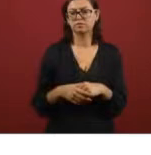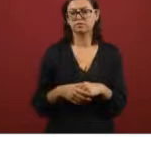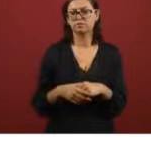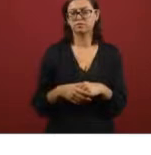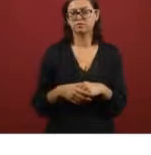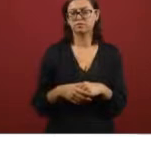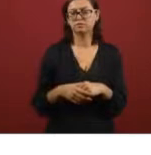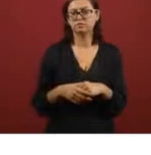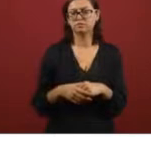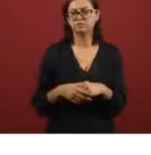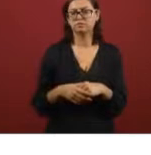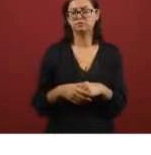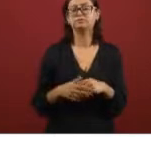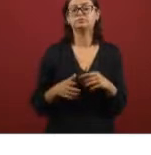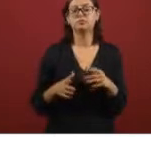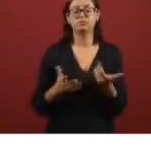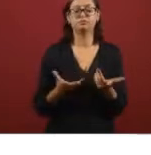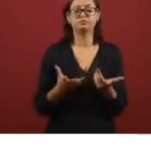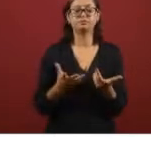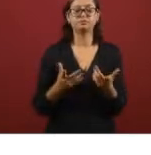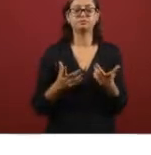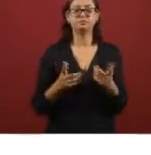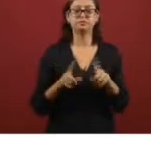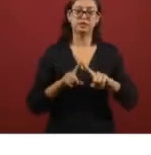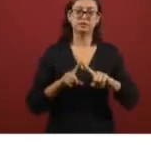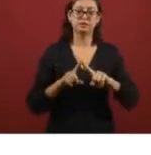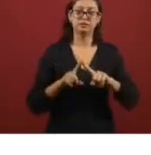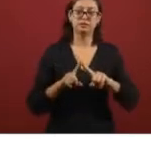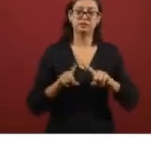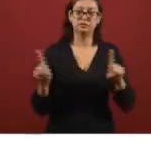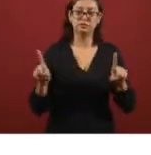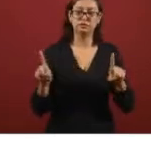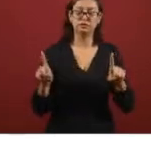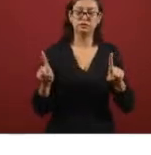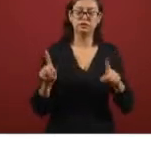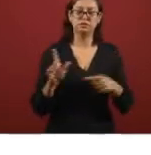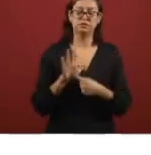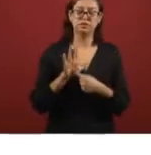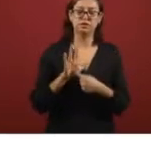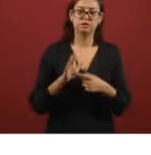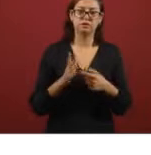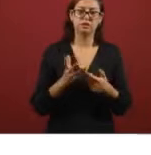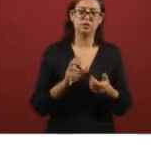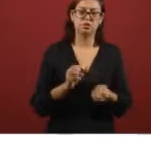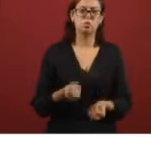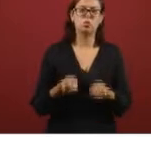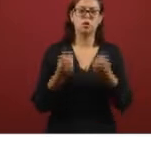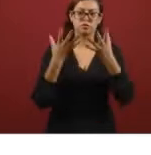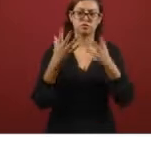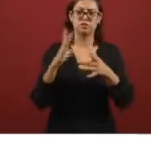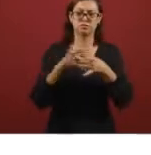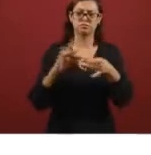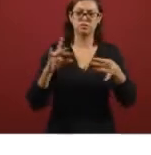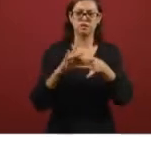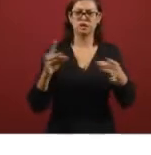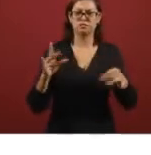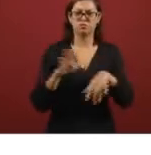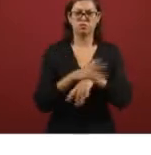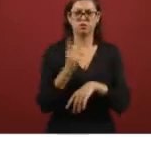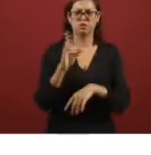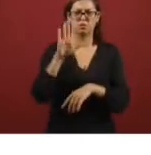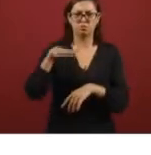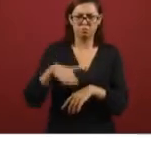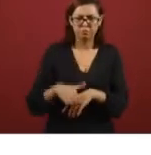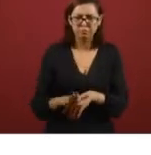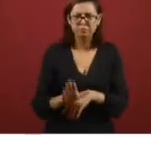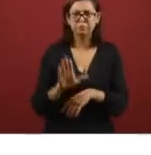you can observe that there is a deferment in the production and and it's got